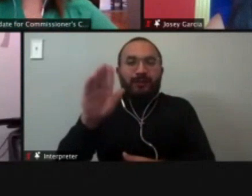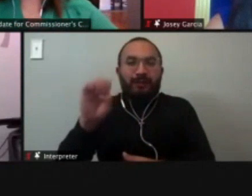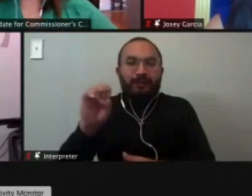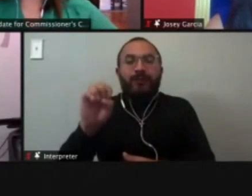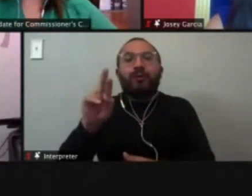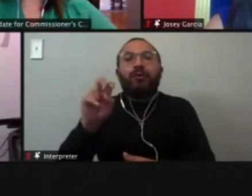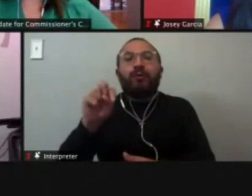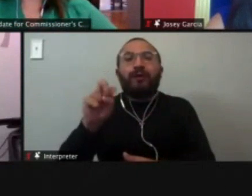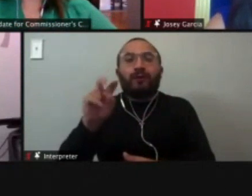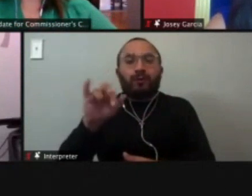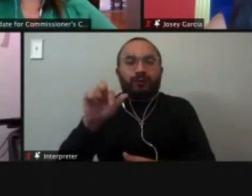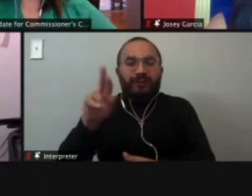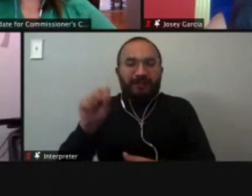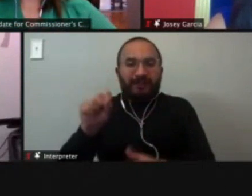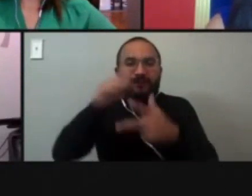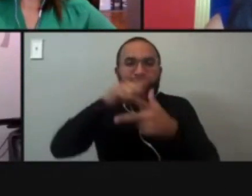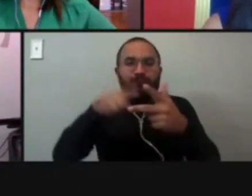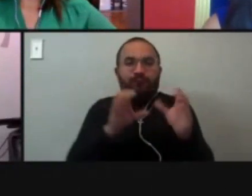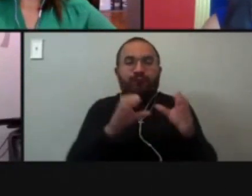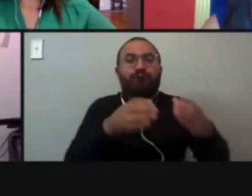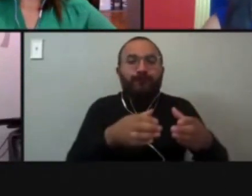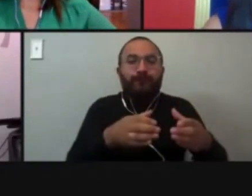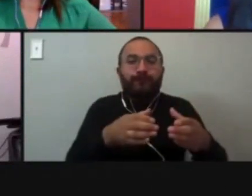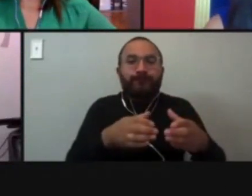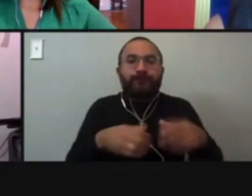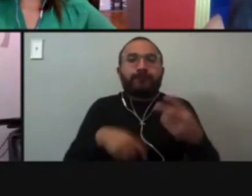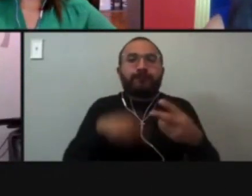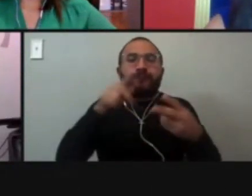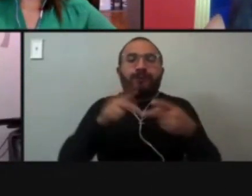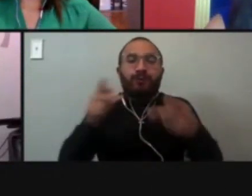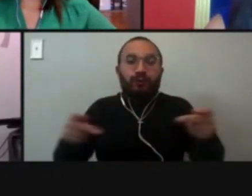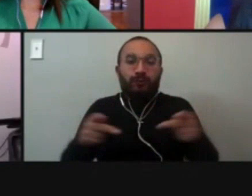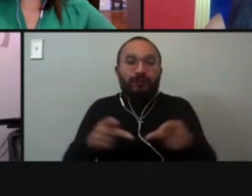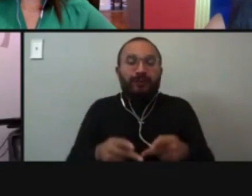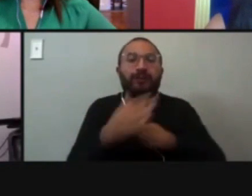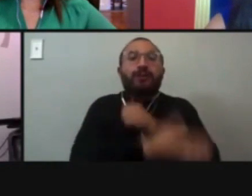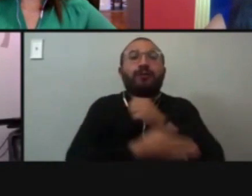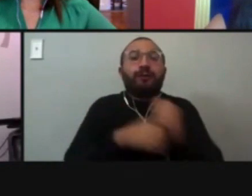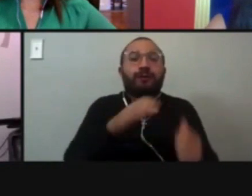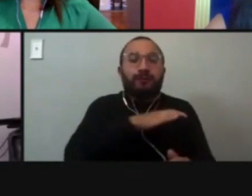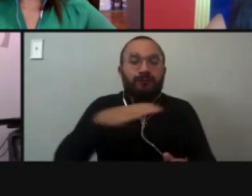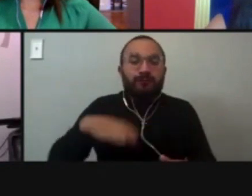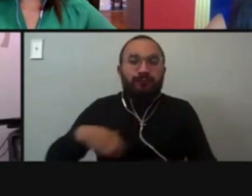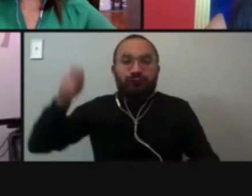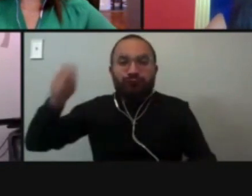Day, we've invited candidates for Bexar County Commissioner and Texas judicial races for a political conversation.